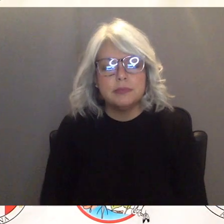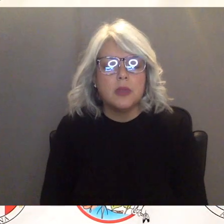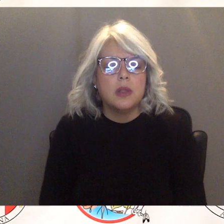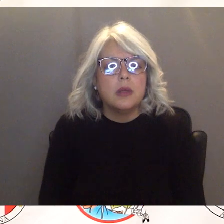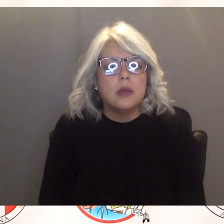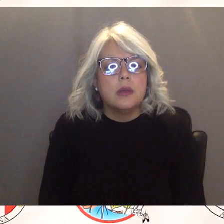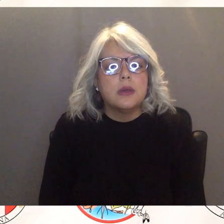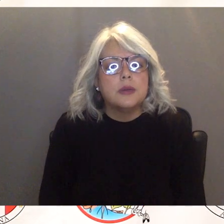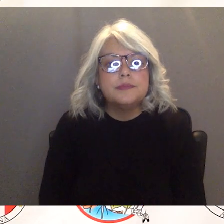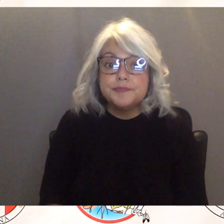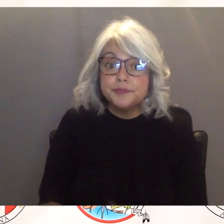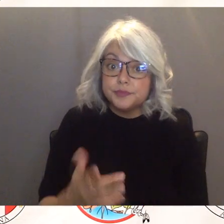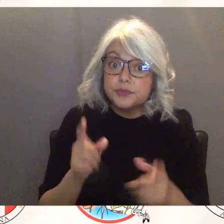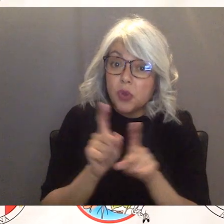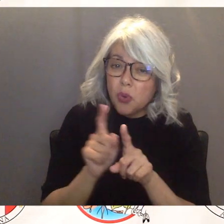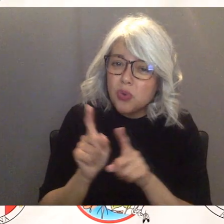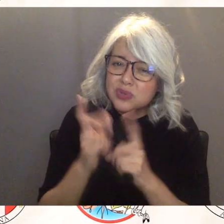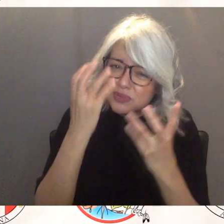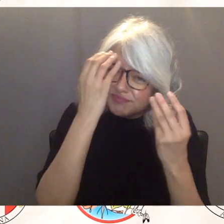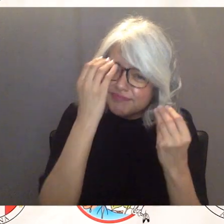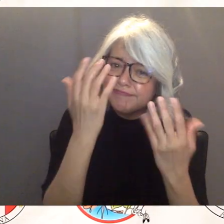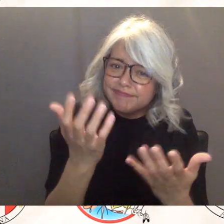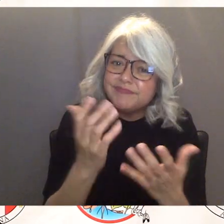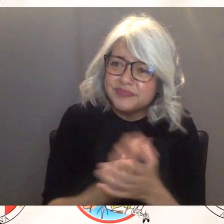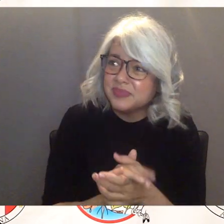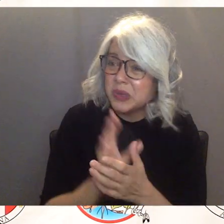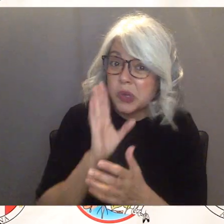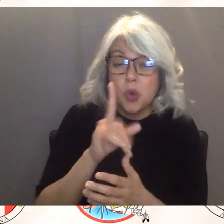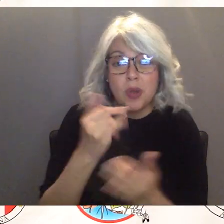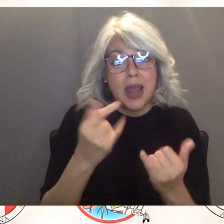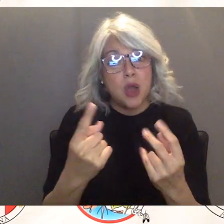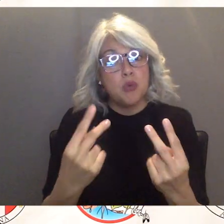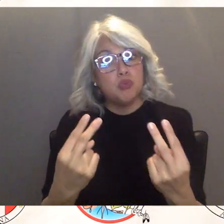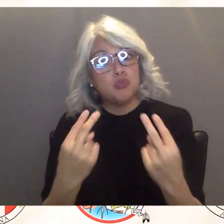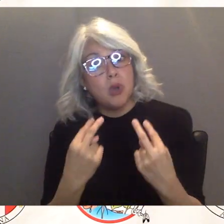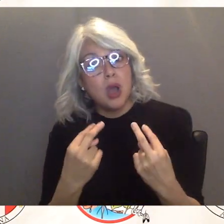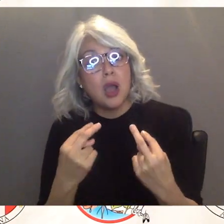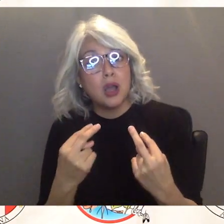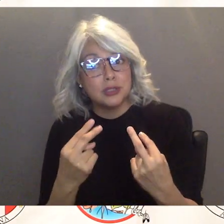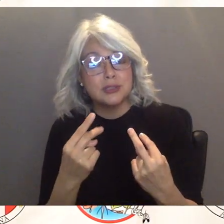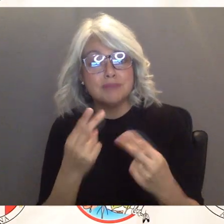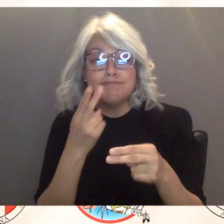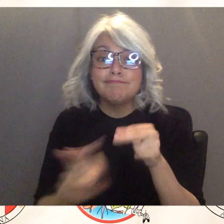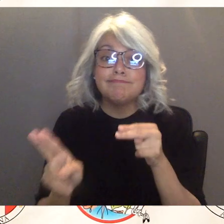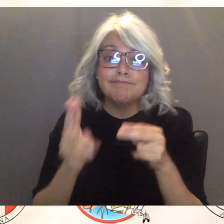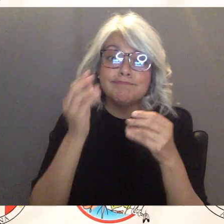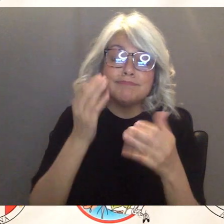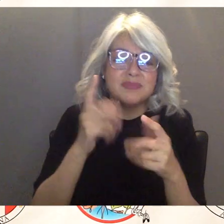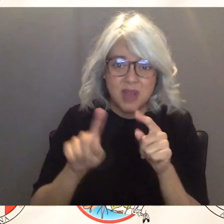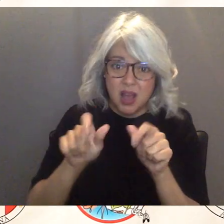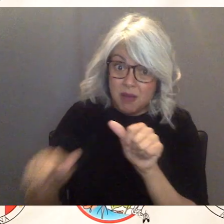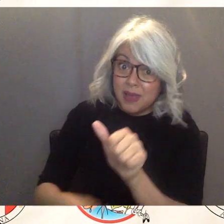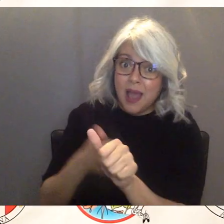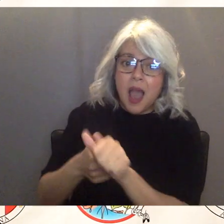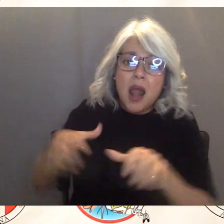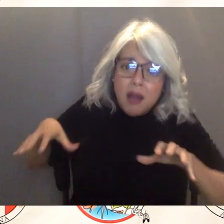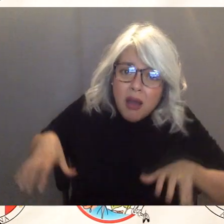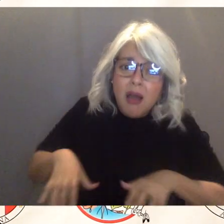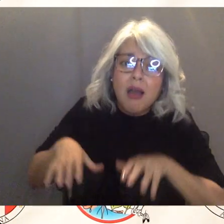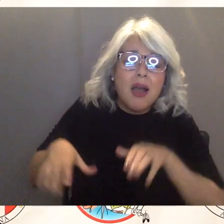to let you know that you know behind the scenes tribal council our incident management team um